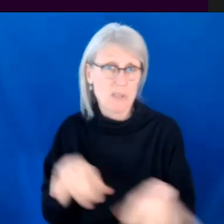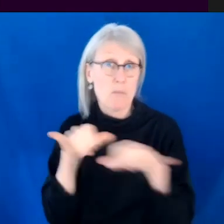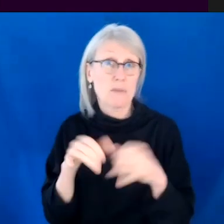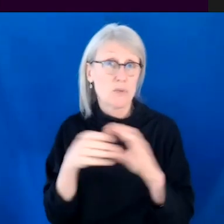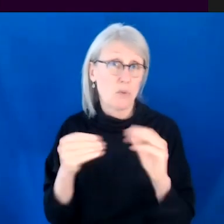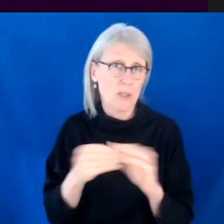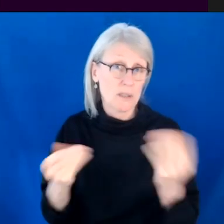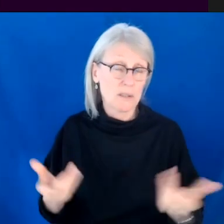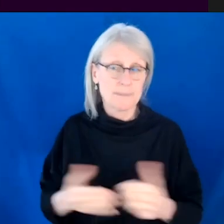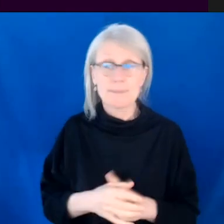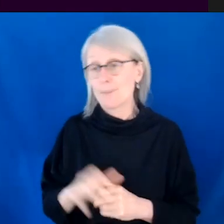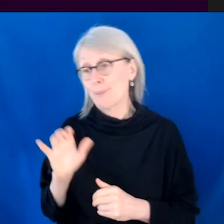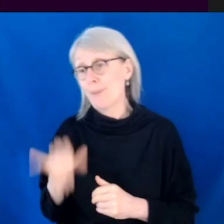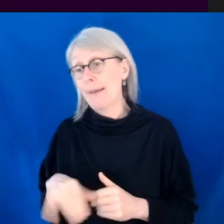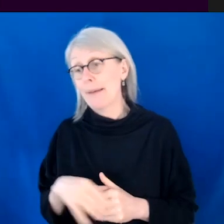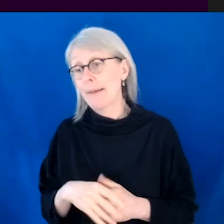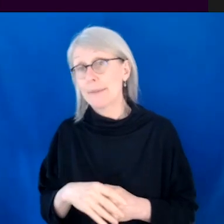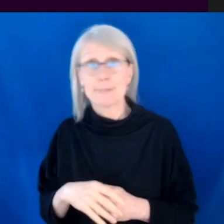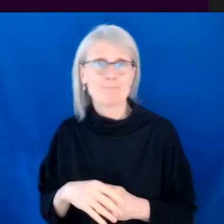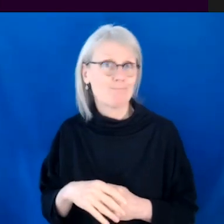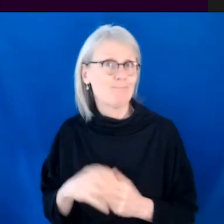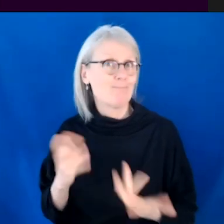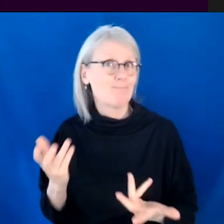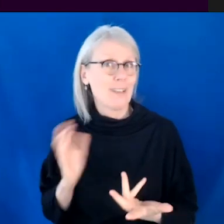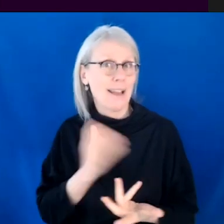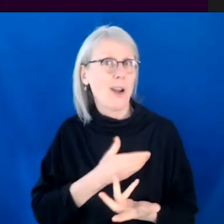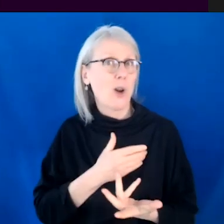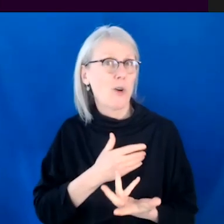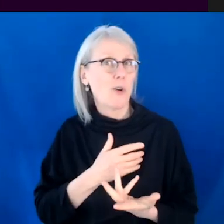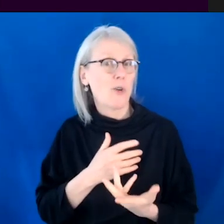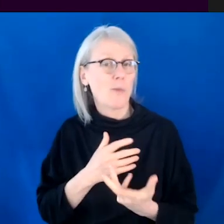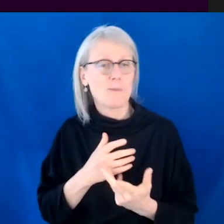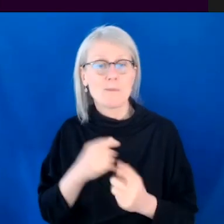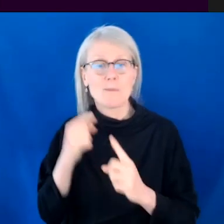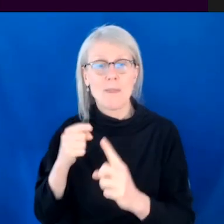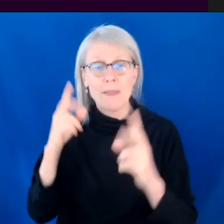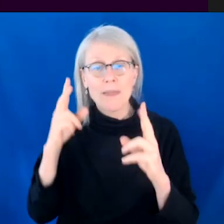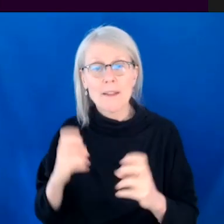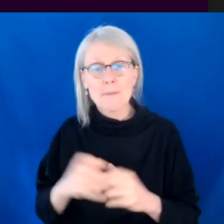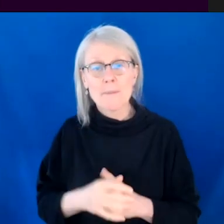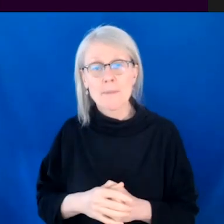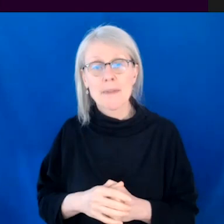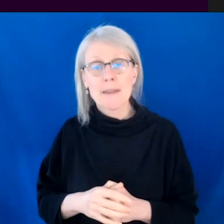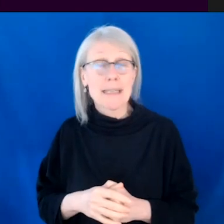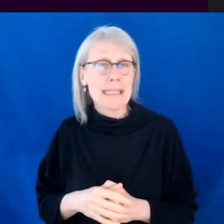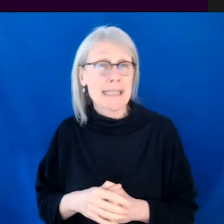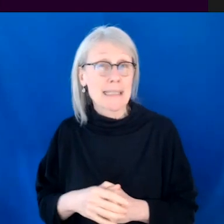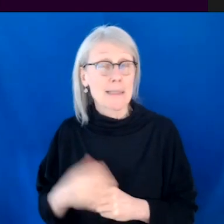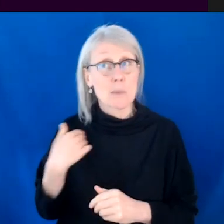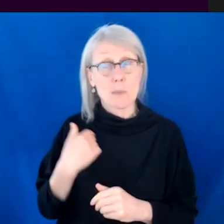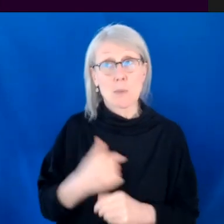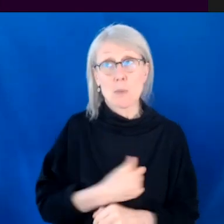know. So that was kind of, for us, the theme we were kind of going with more so than even though it was specifically set